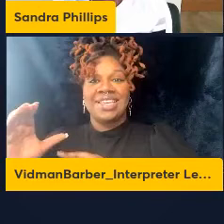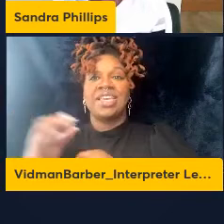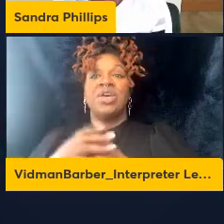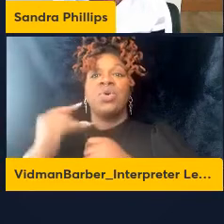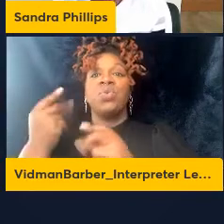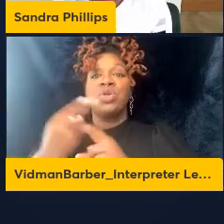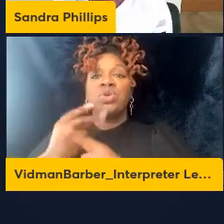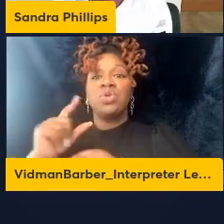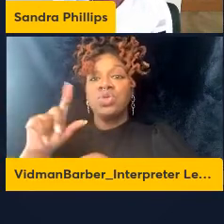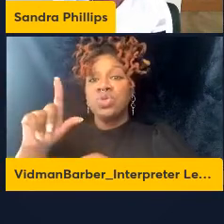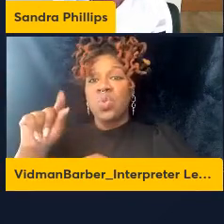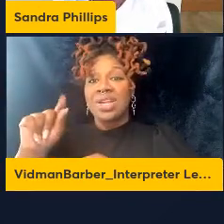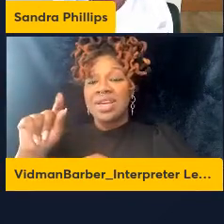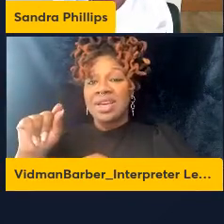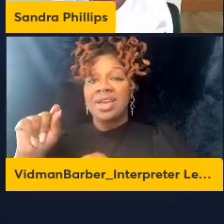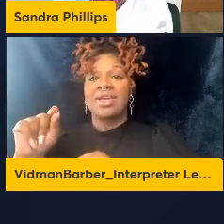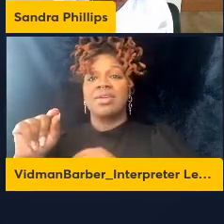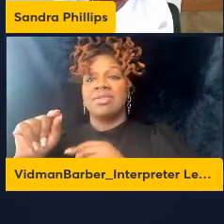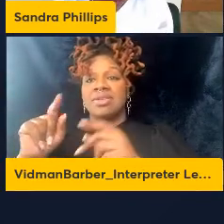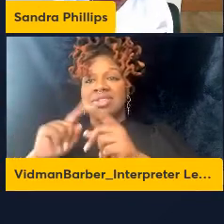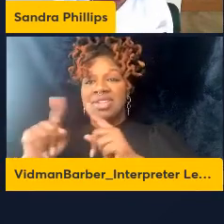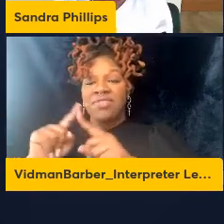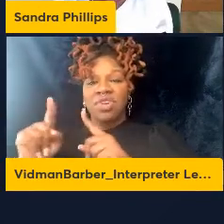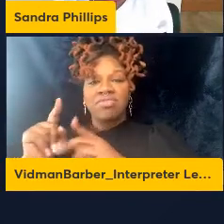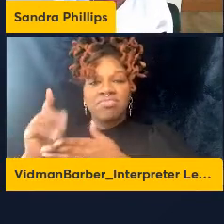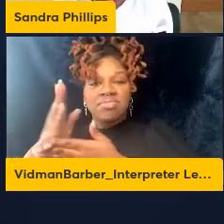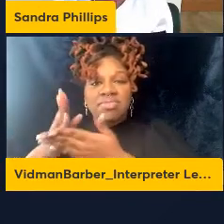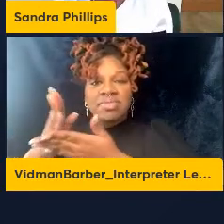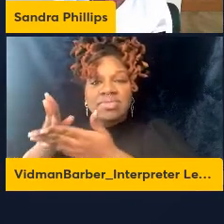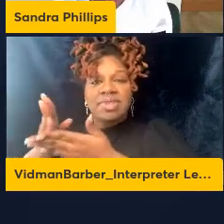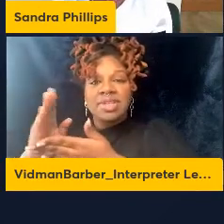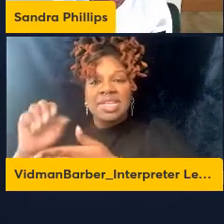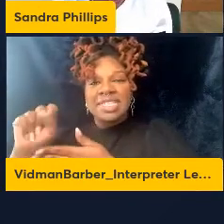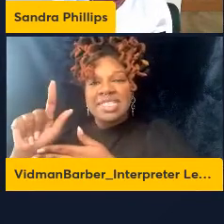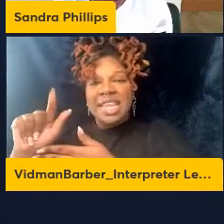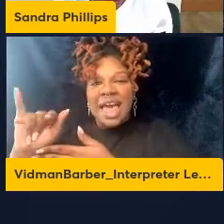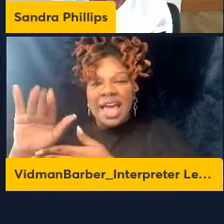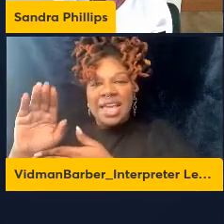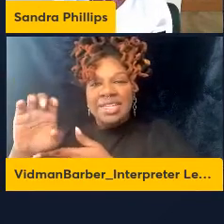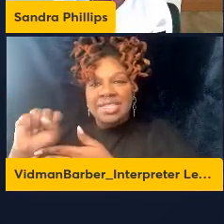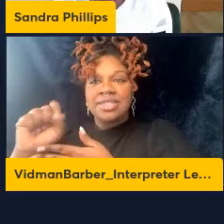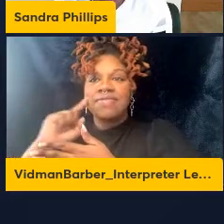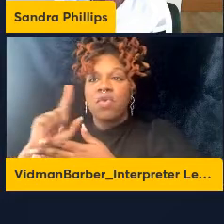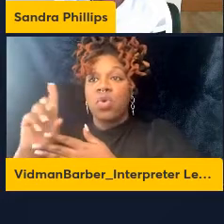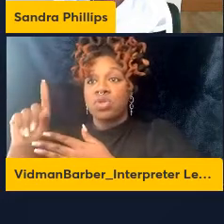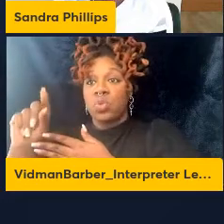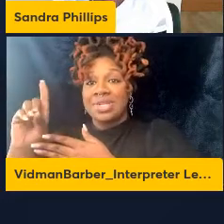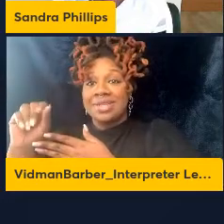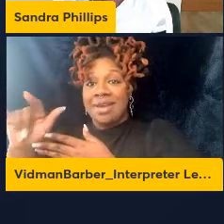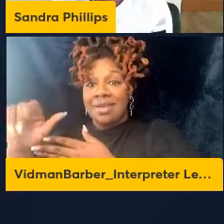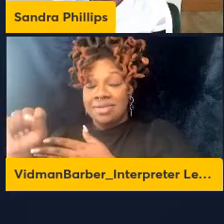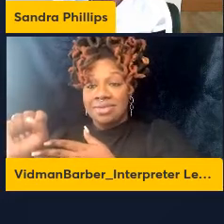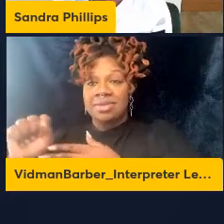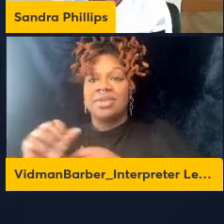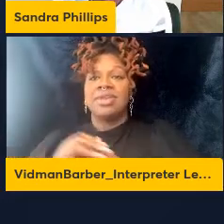for three days because this was our first experiment with a sham and also the OPN Atomir. And so the HNA